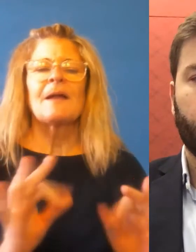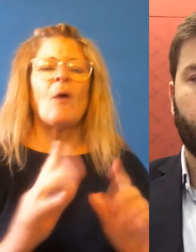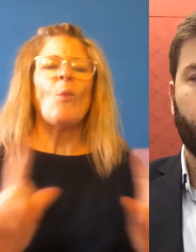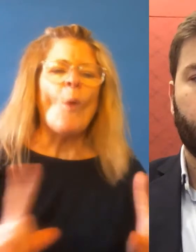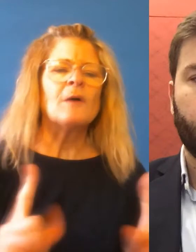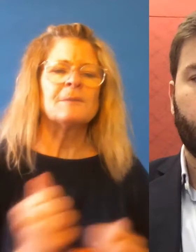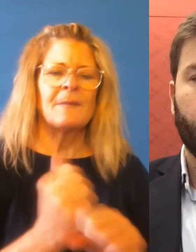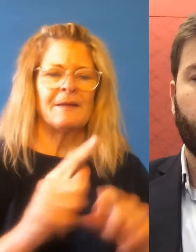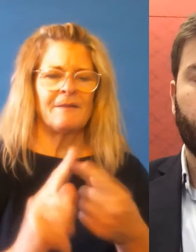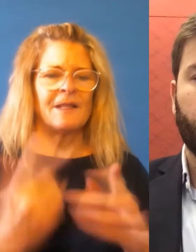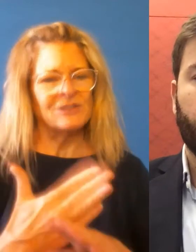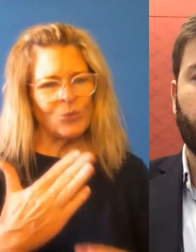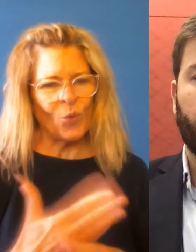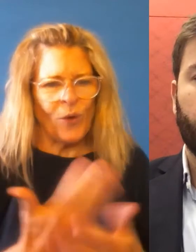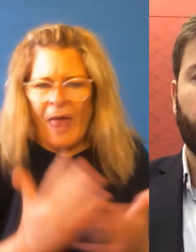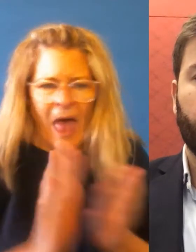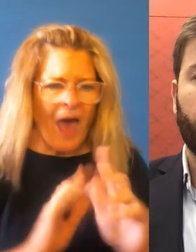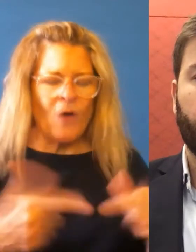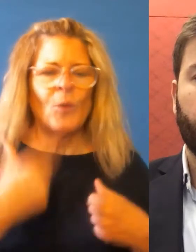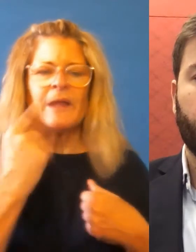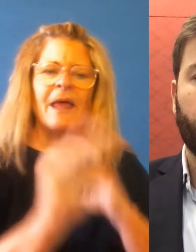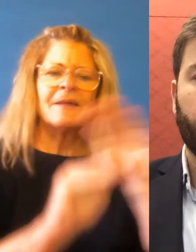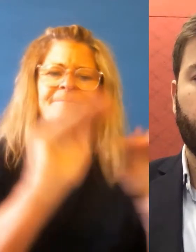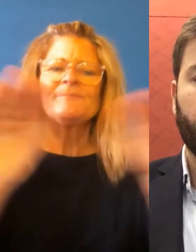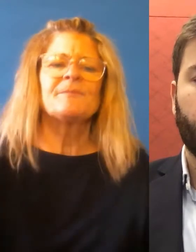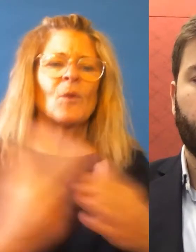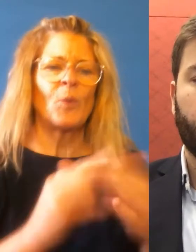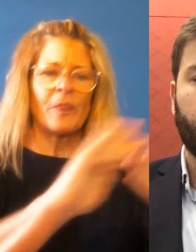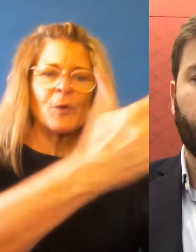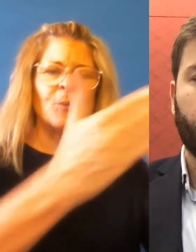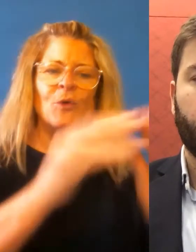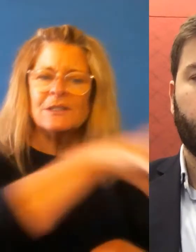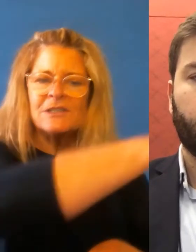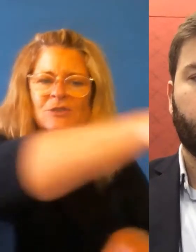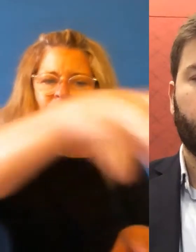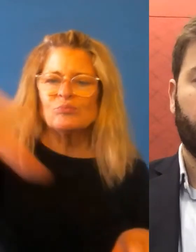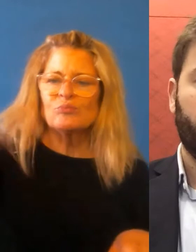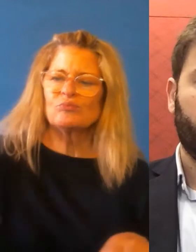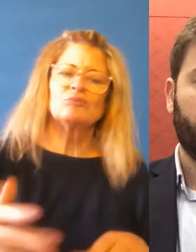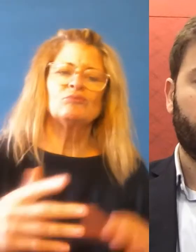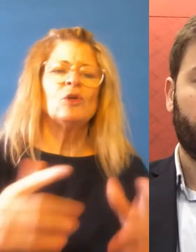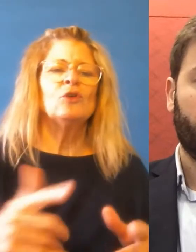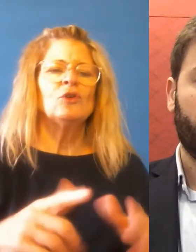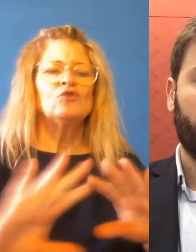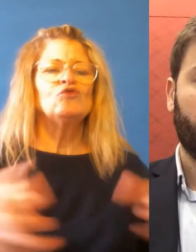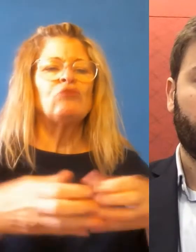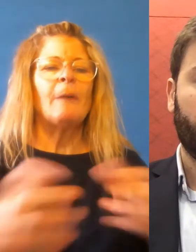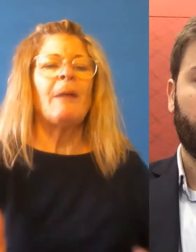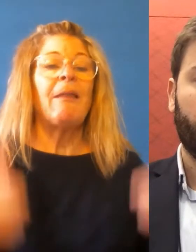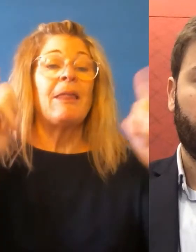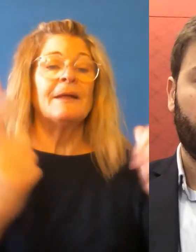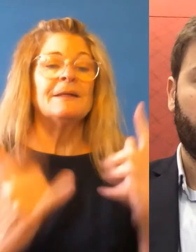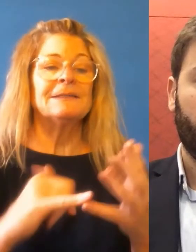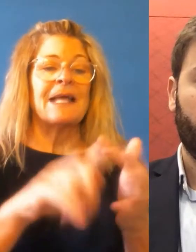to reach out into community, to reach out into, some of our, um, tribal leaders and sector leaders, uh,